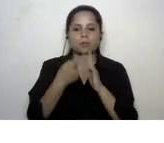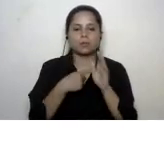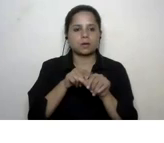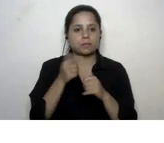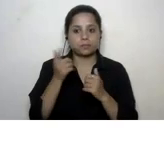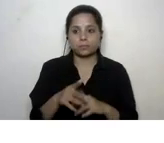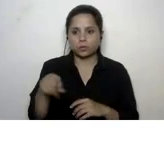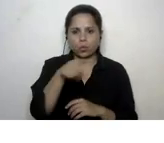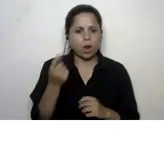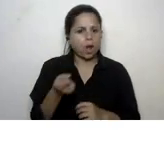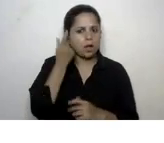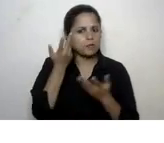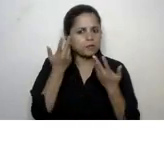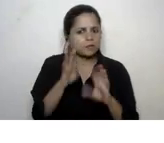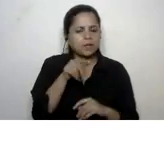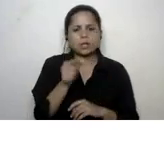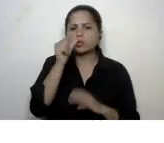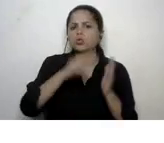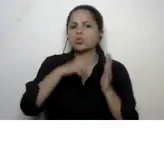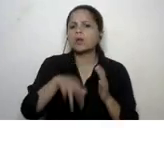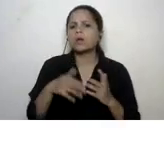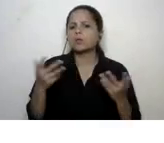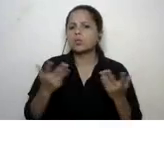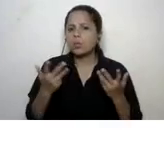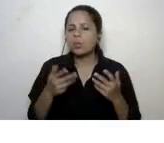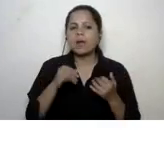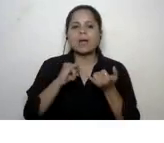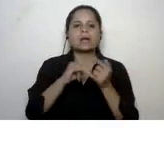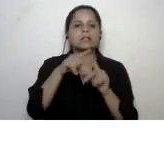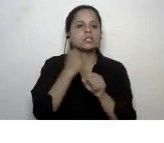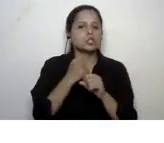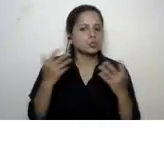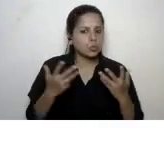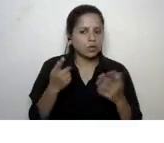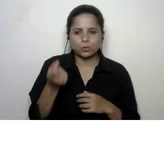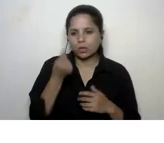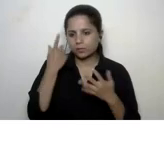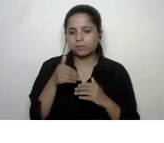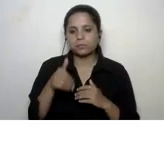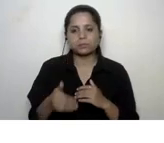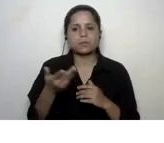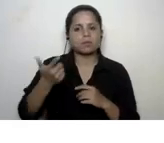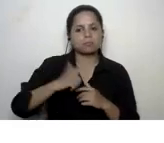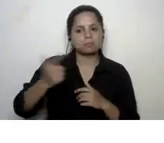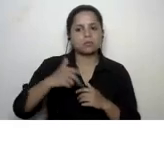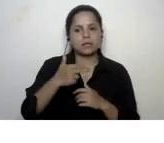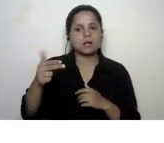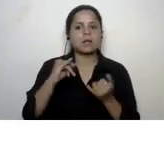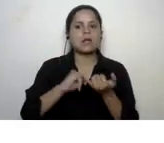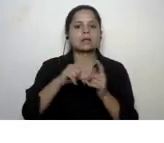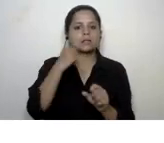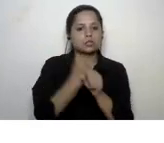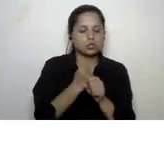and what the sdgs are we will be alternatively calling them sdgs